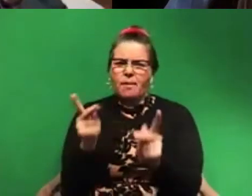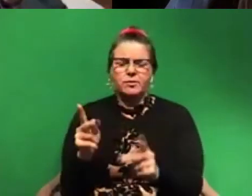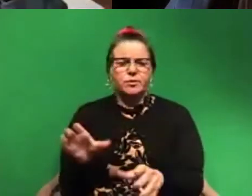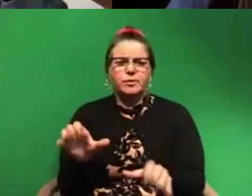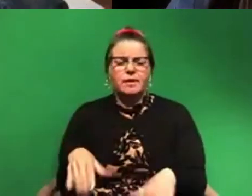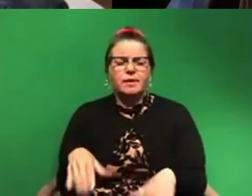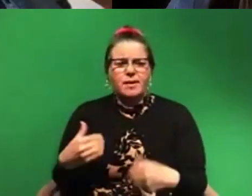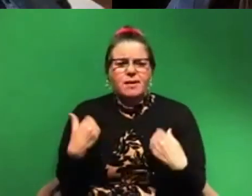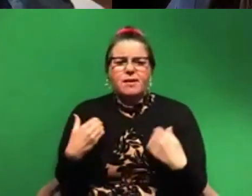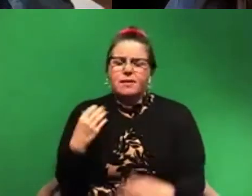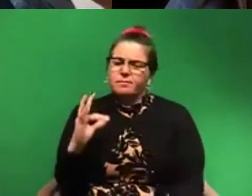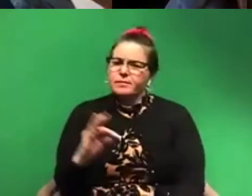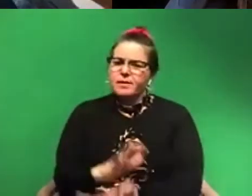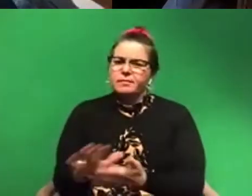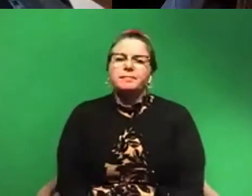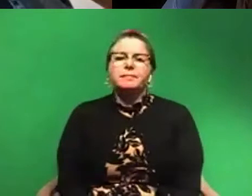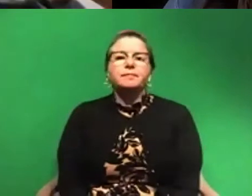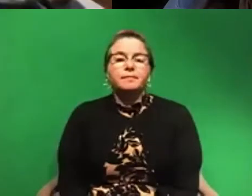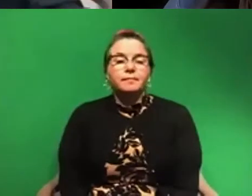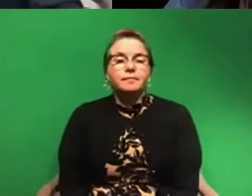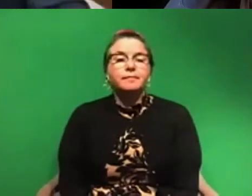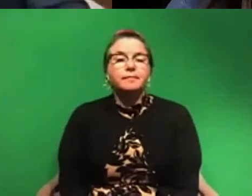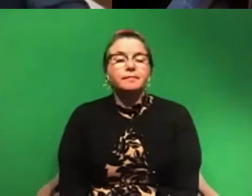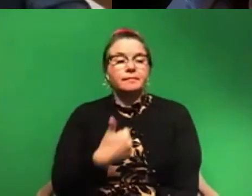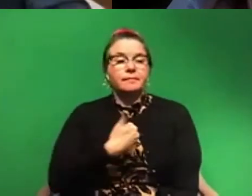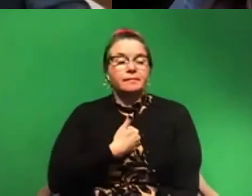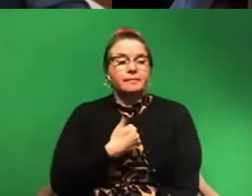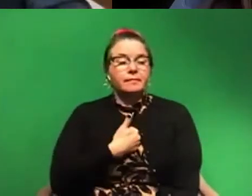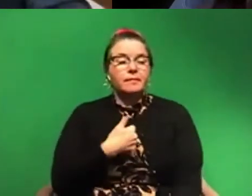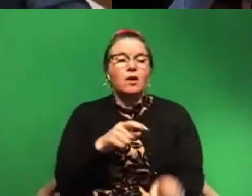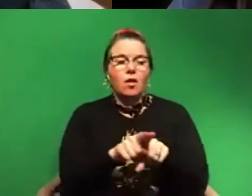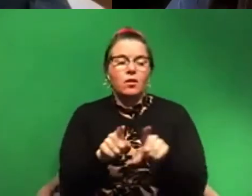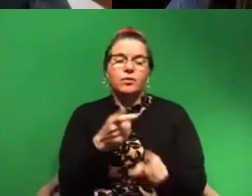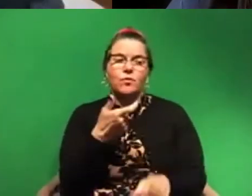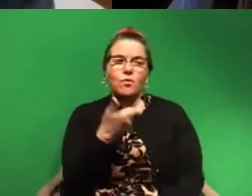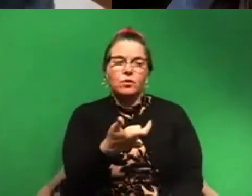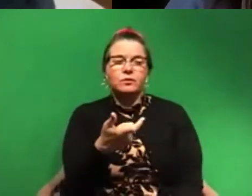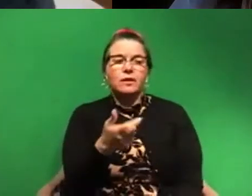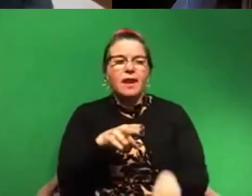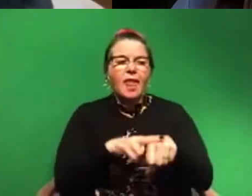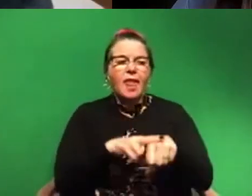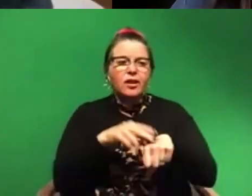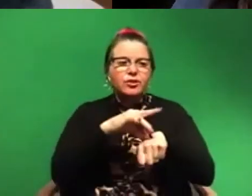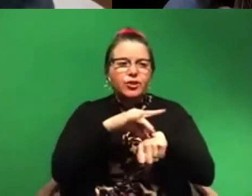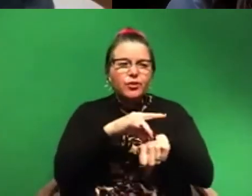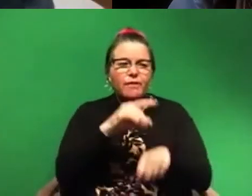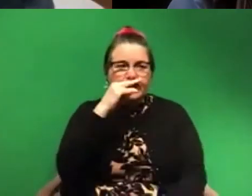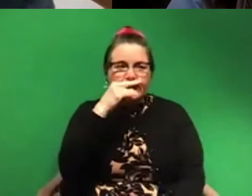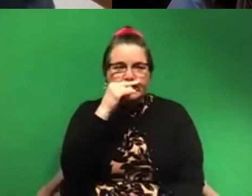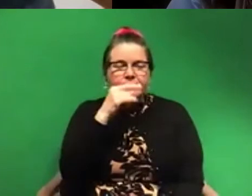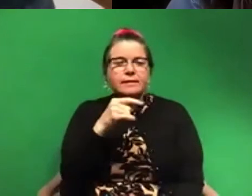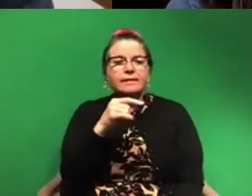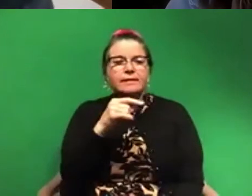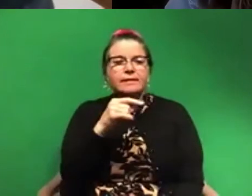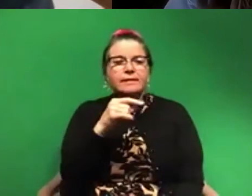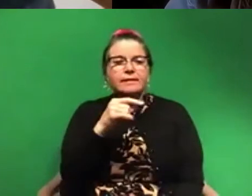also watched like a, a National Geographic kids, uh, video. I got it out of the library all the time. And that's how I first got interested in marine